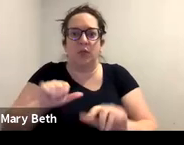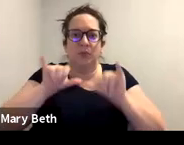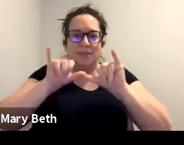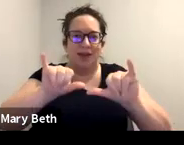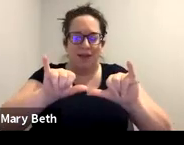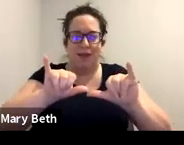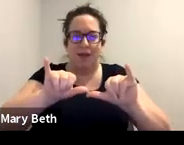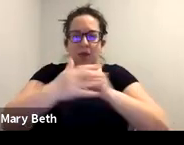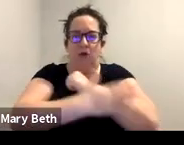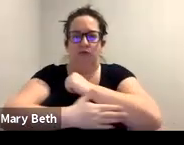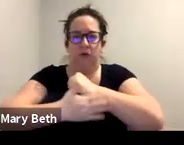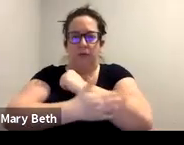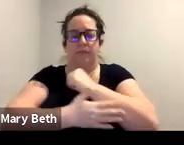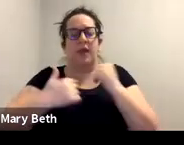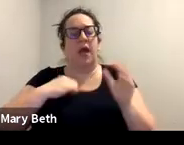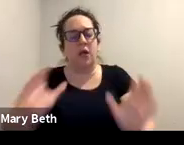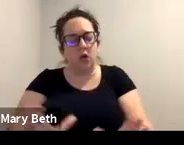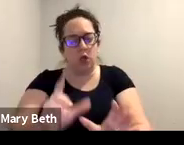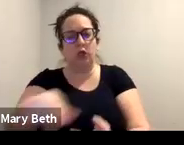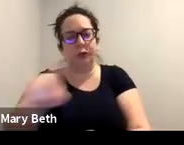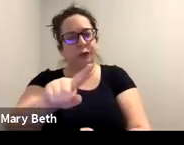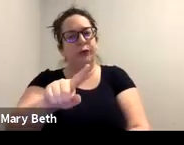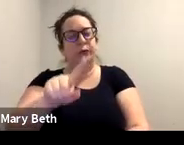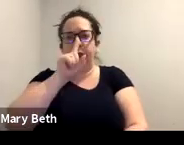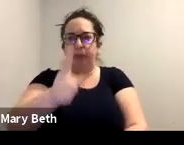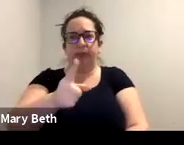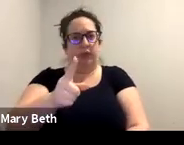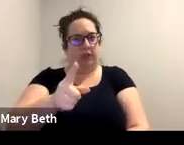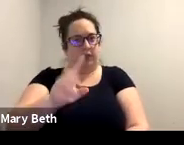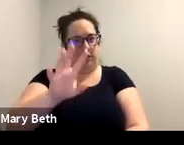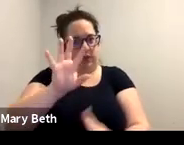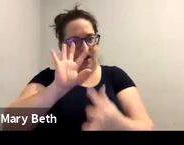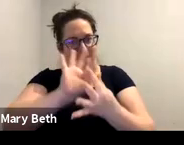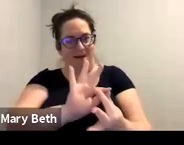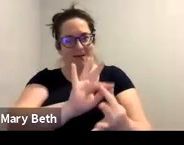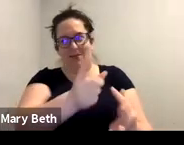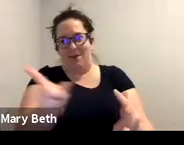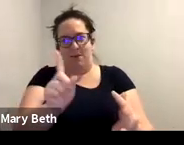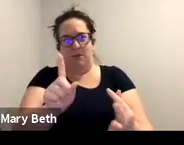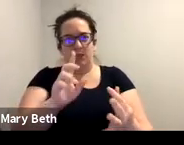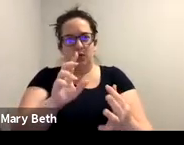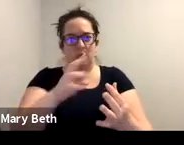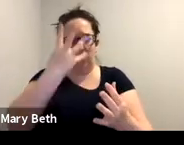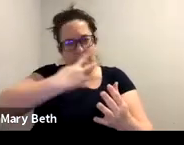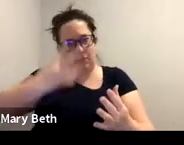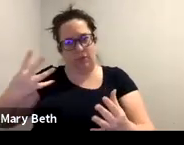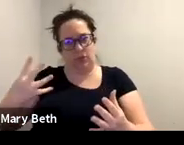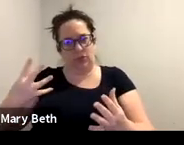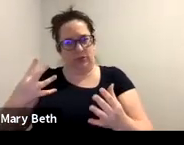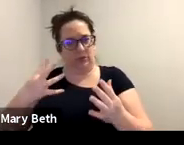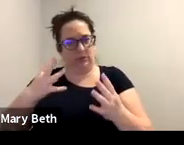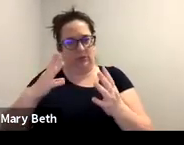you to be able to connect a survivor to an immigration attorney, um, or a BIA, uh, board of,